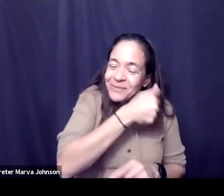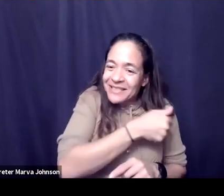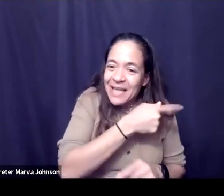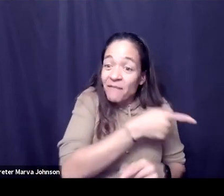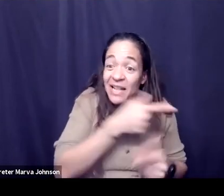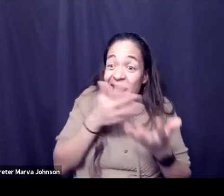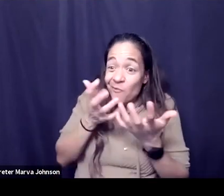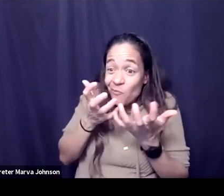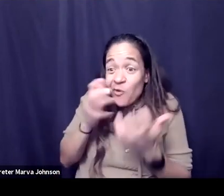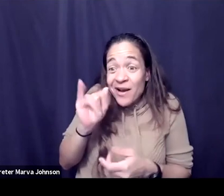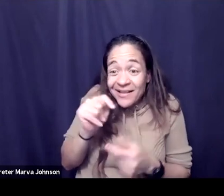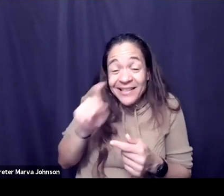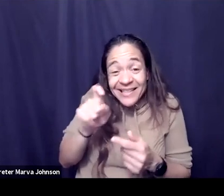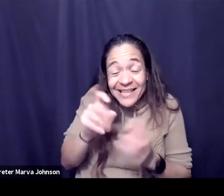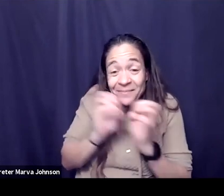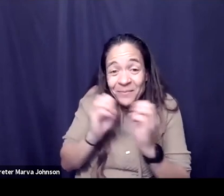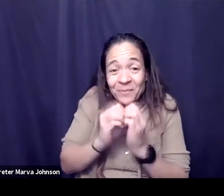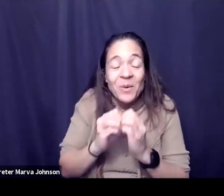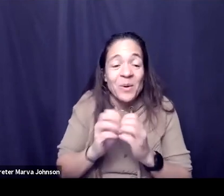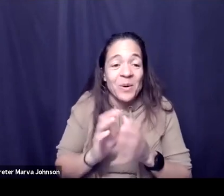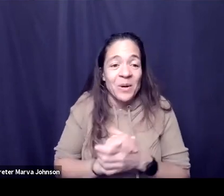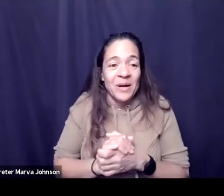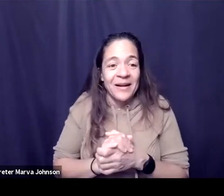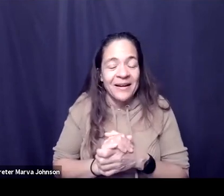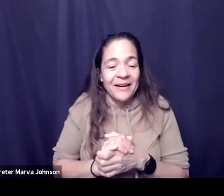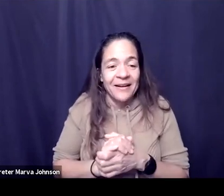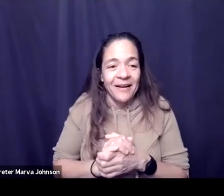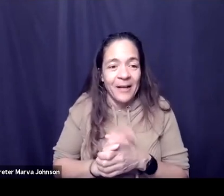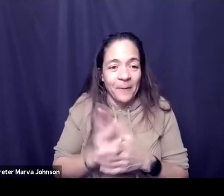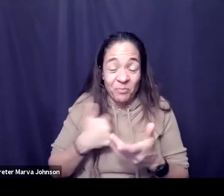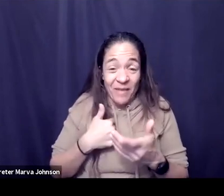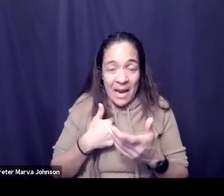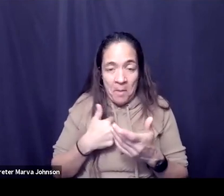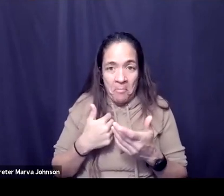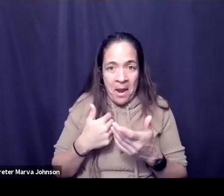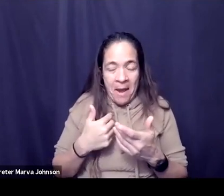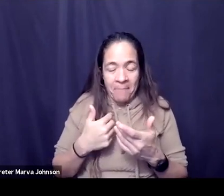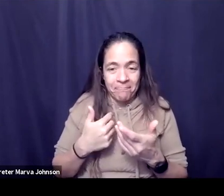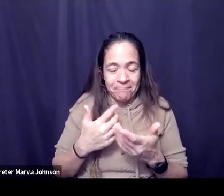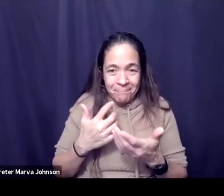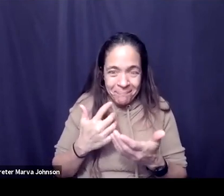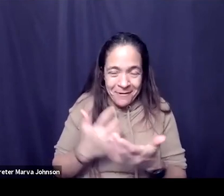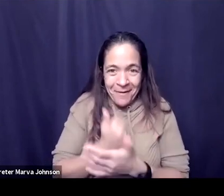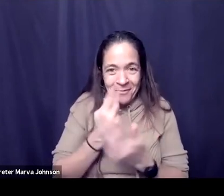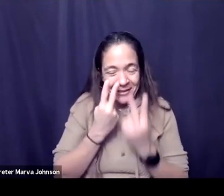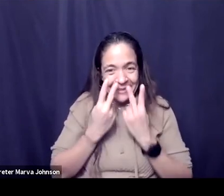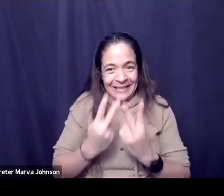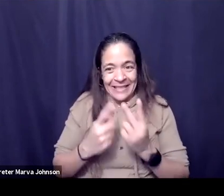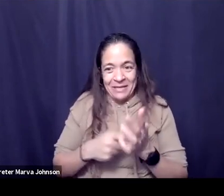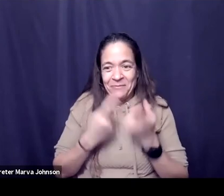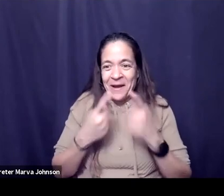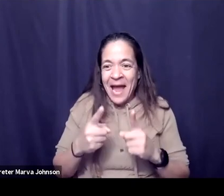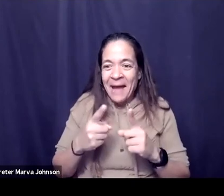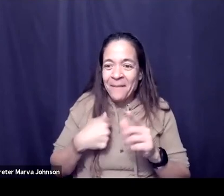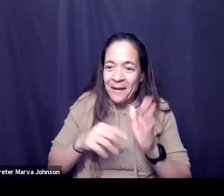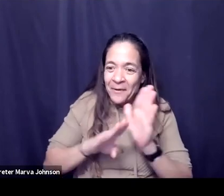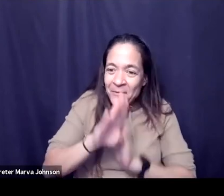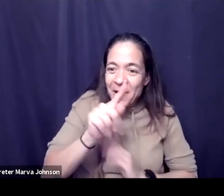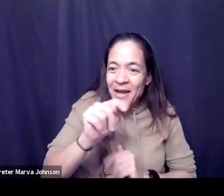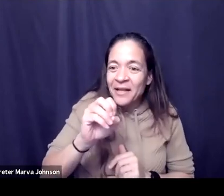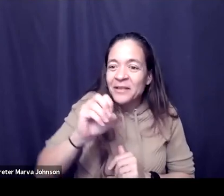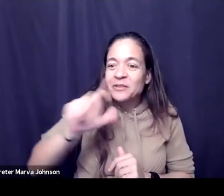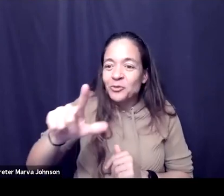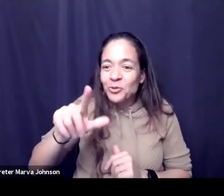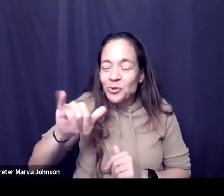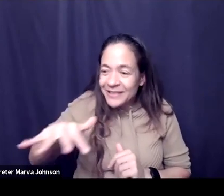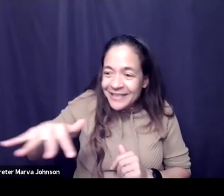i got to see what's what happens when you create the tools and the space that enables them to do more